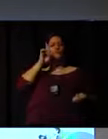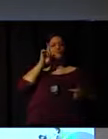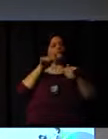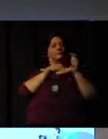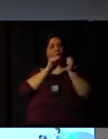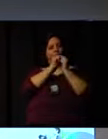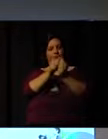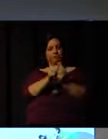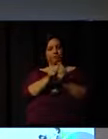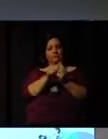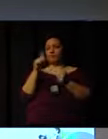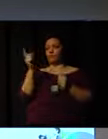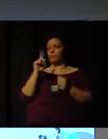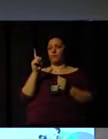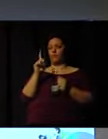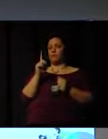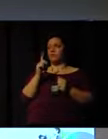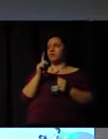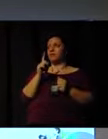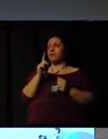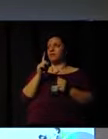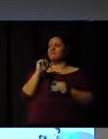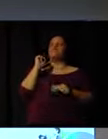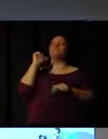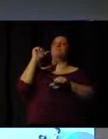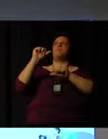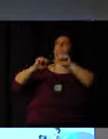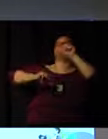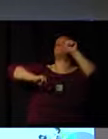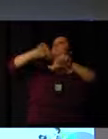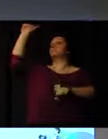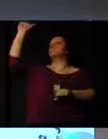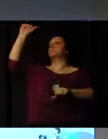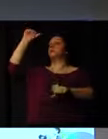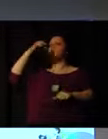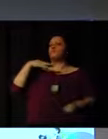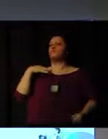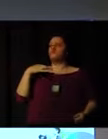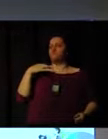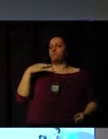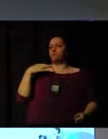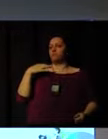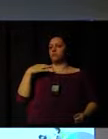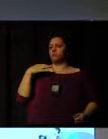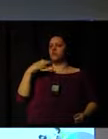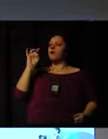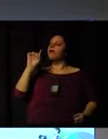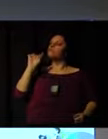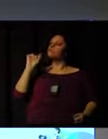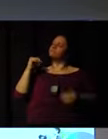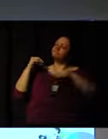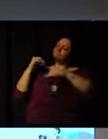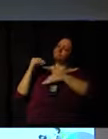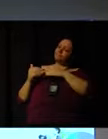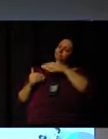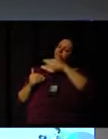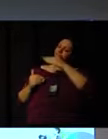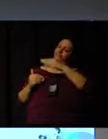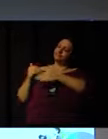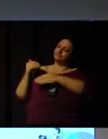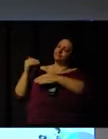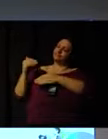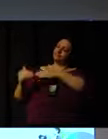they're not, it's not like a big leap to become a volunteer. It just happens very, very gradually that they become more and more